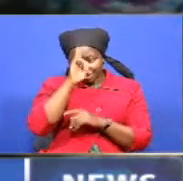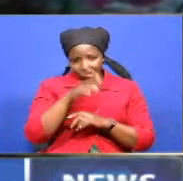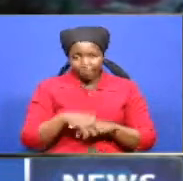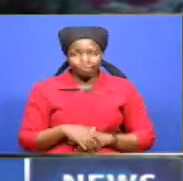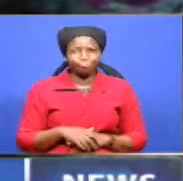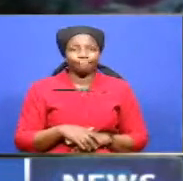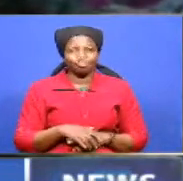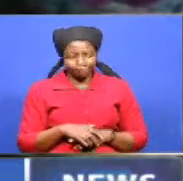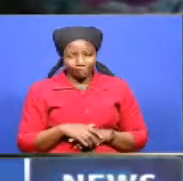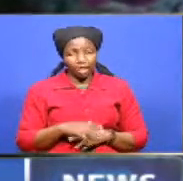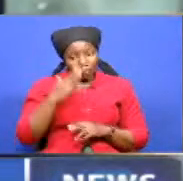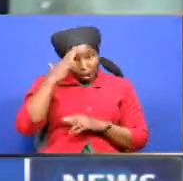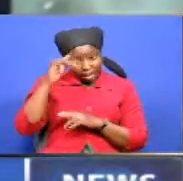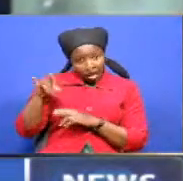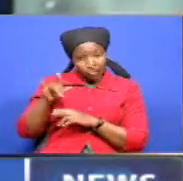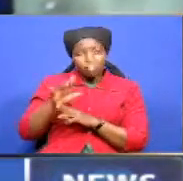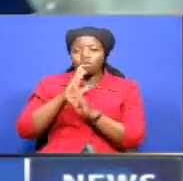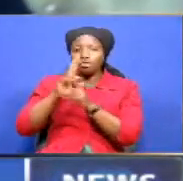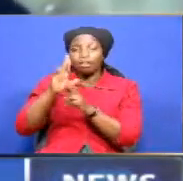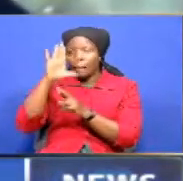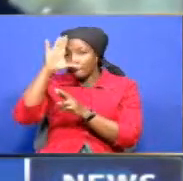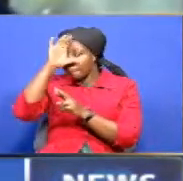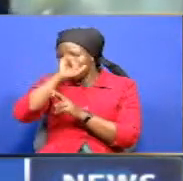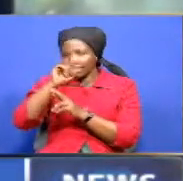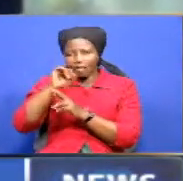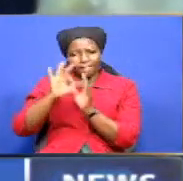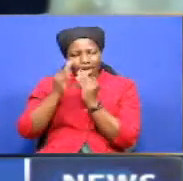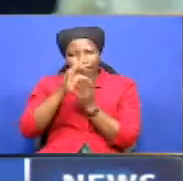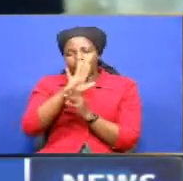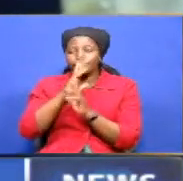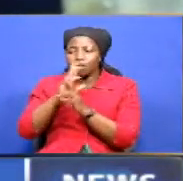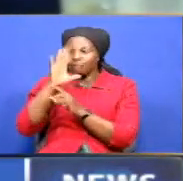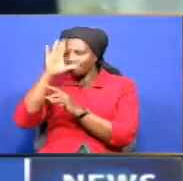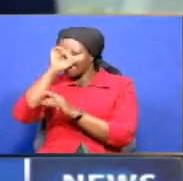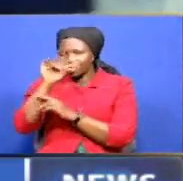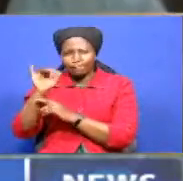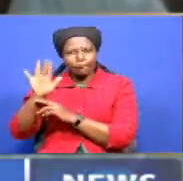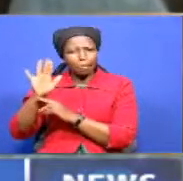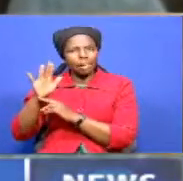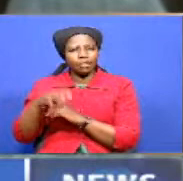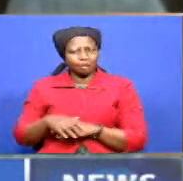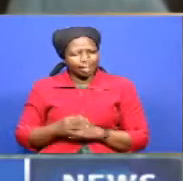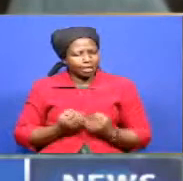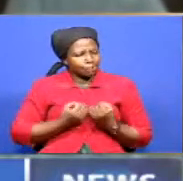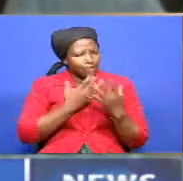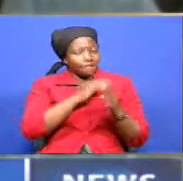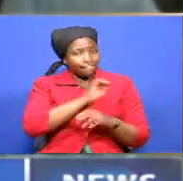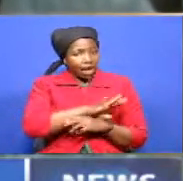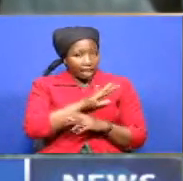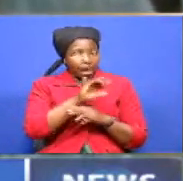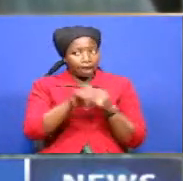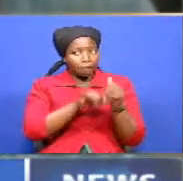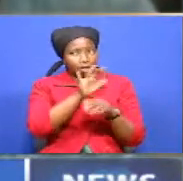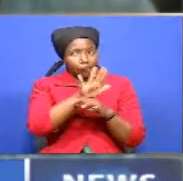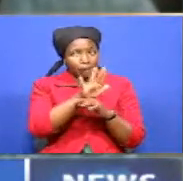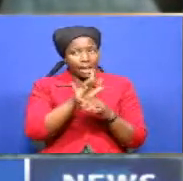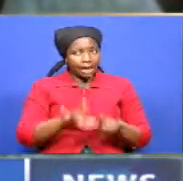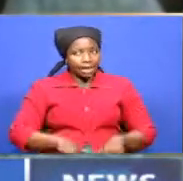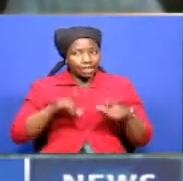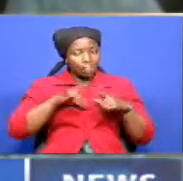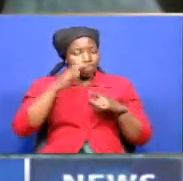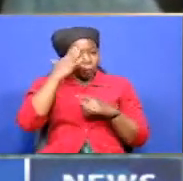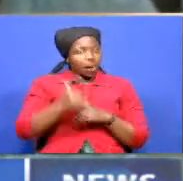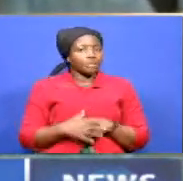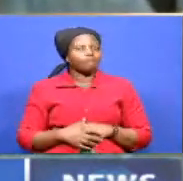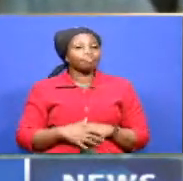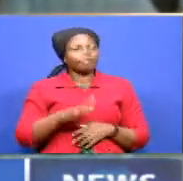after he was reported missing by his family which expressed fears over his life 50-year home was allegedly raided by persons claiming